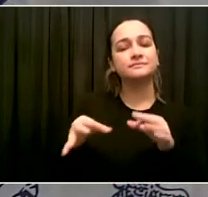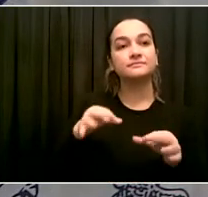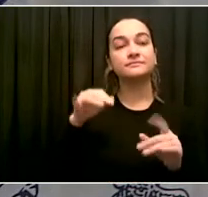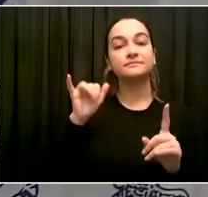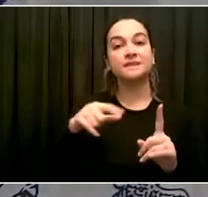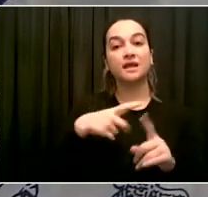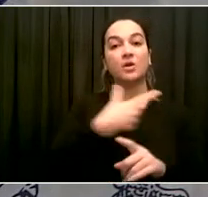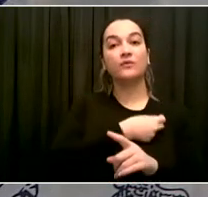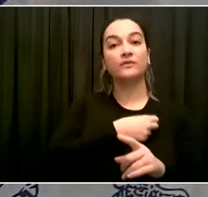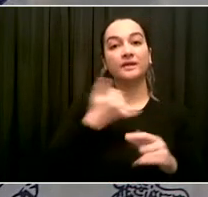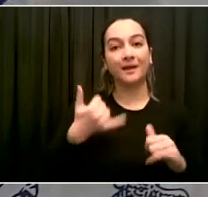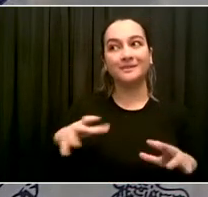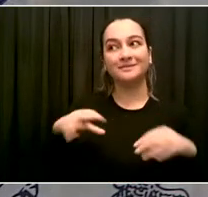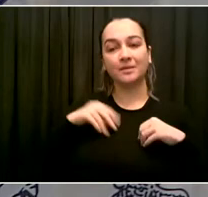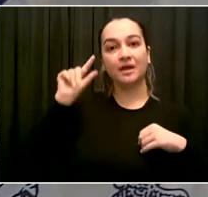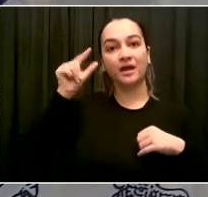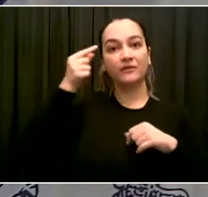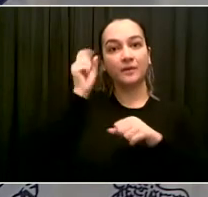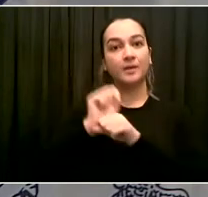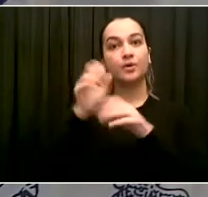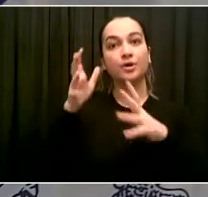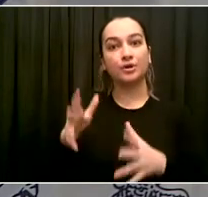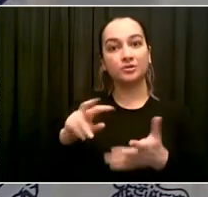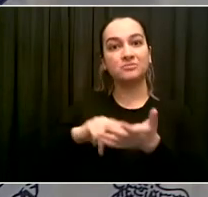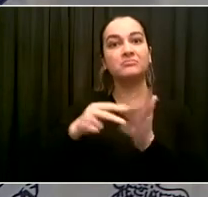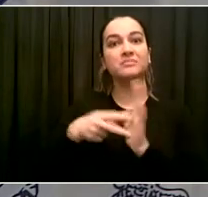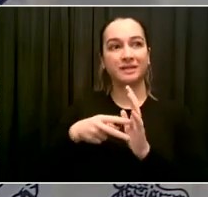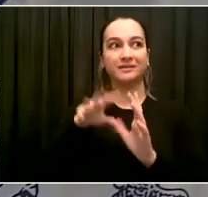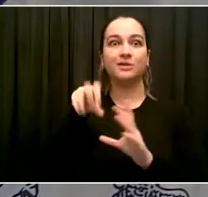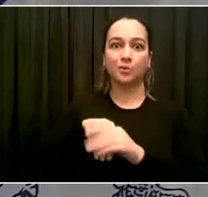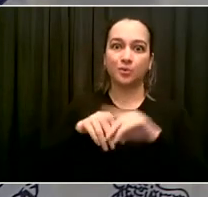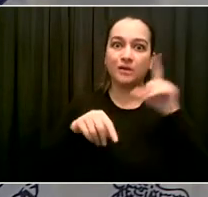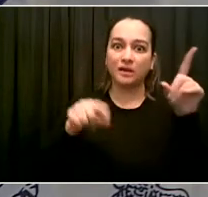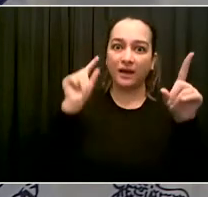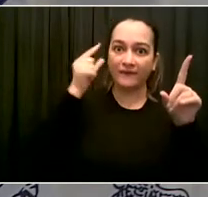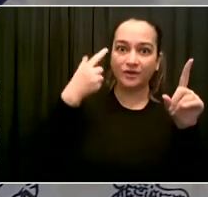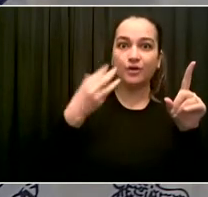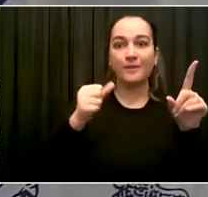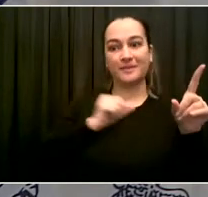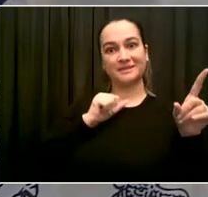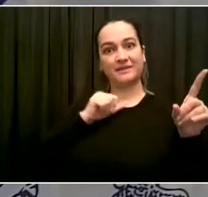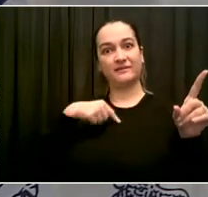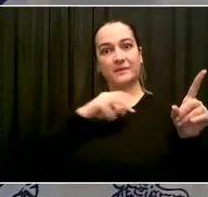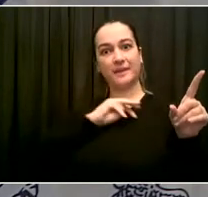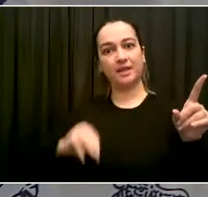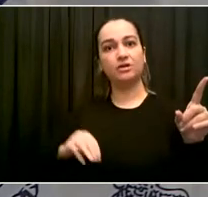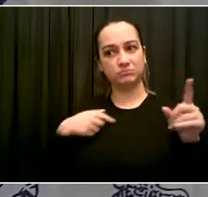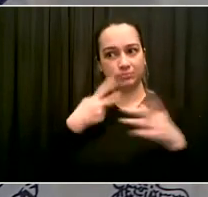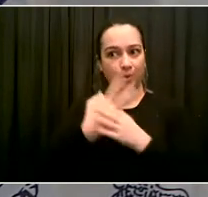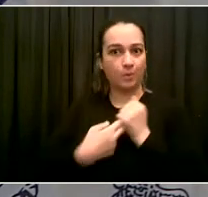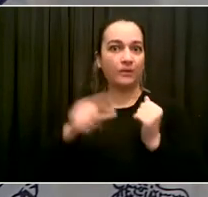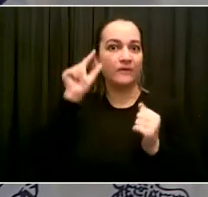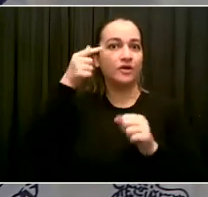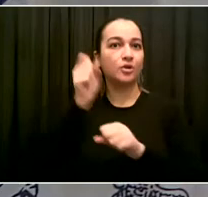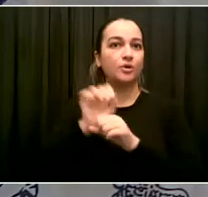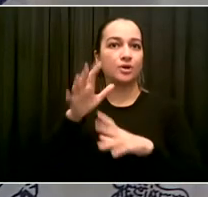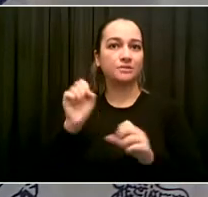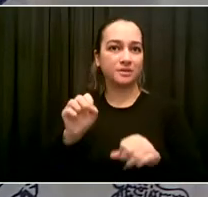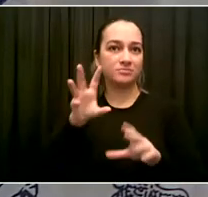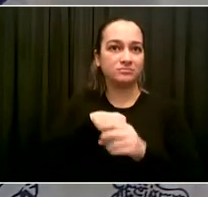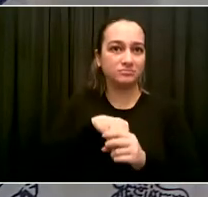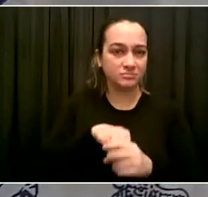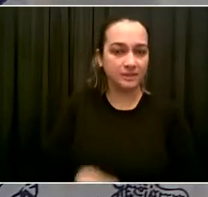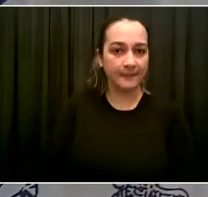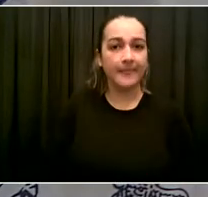people know it's safe. I think it's important for people to see. I have total confidence in it. Our health commissioner has total confidence in it. He got it, too. And we want to